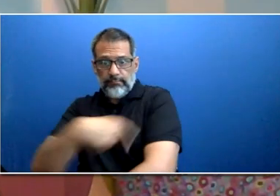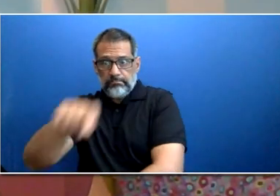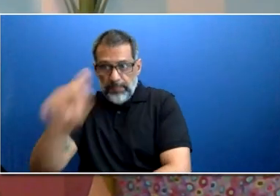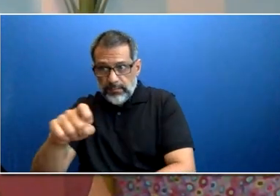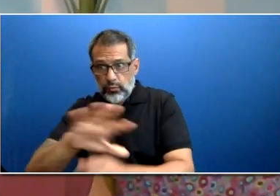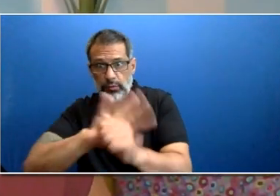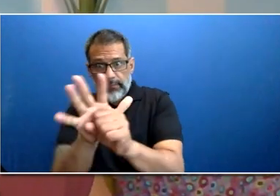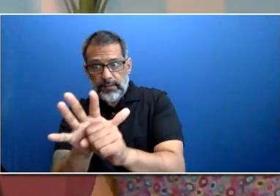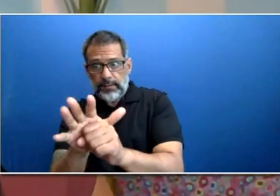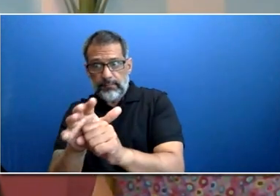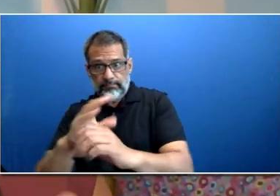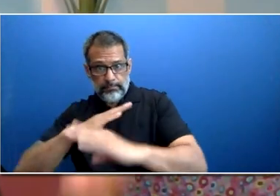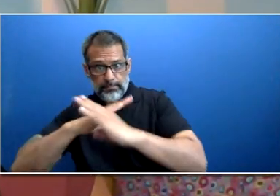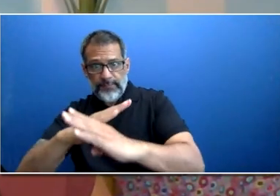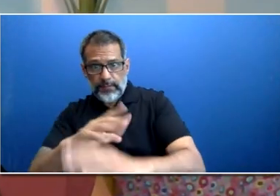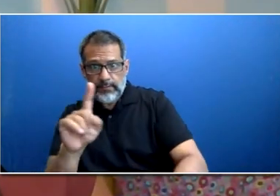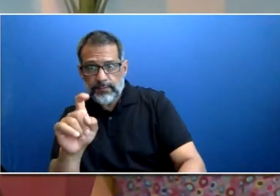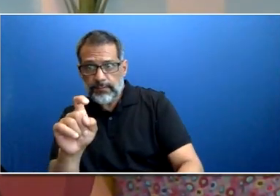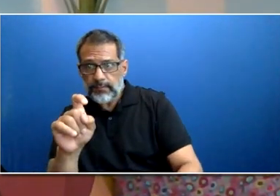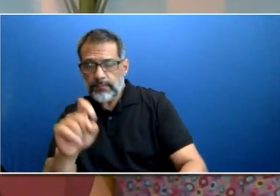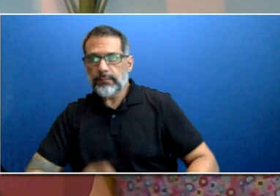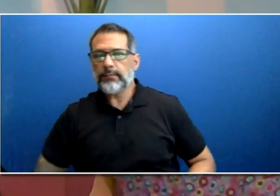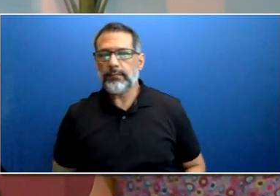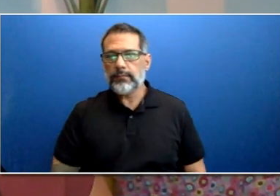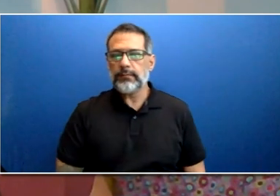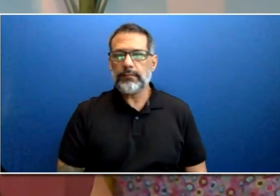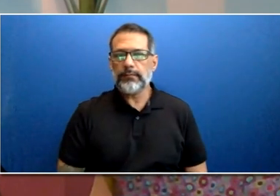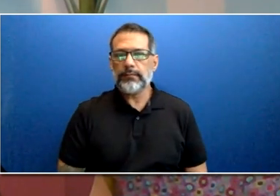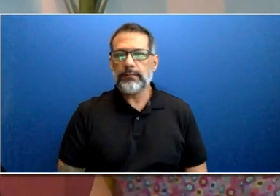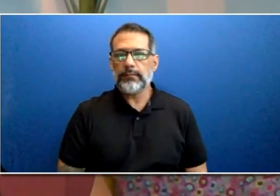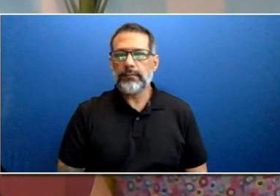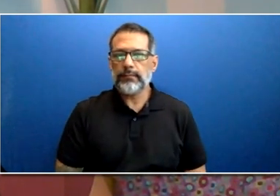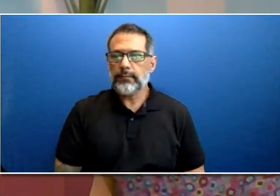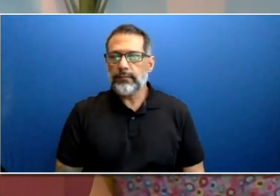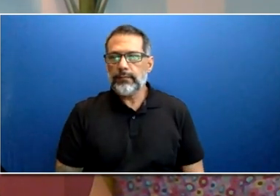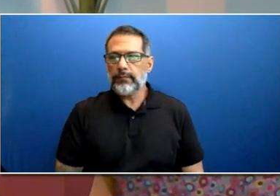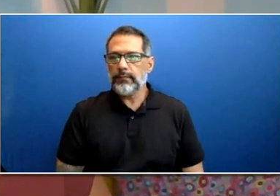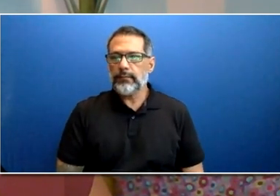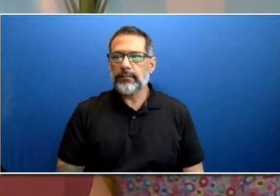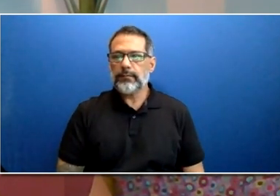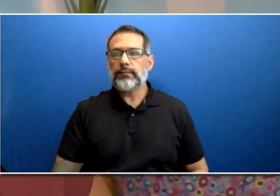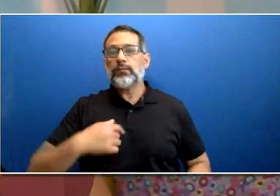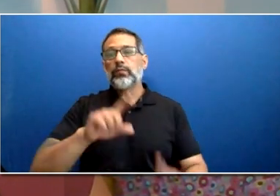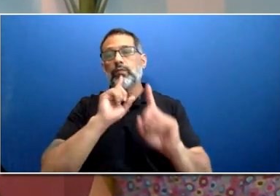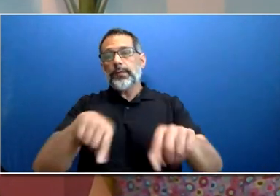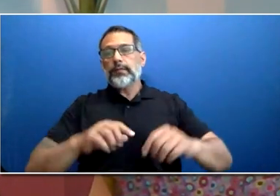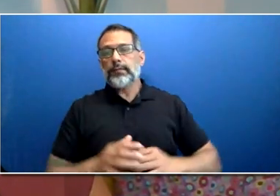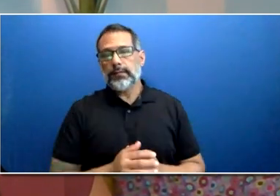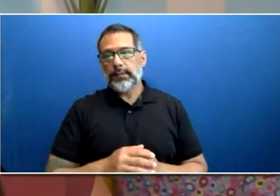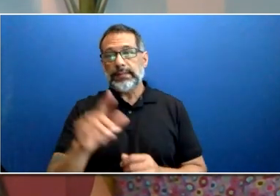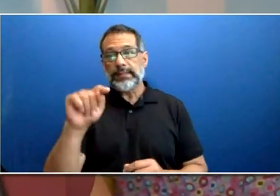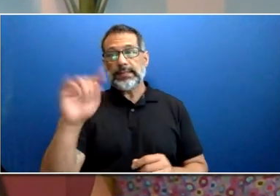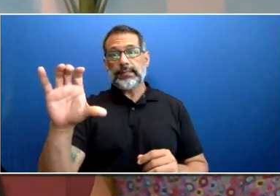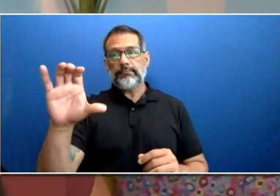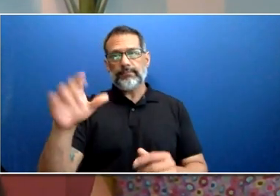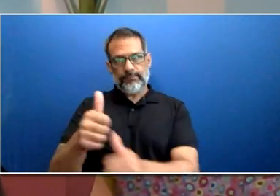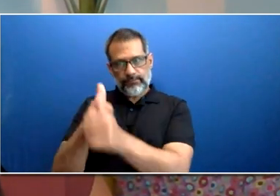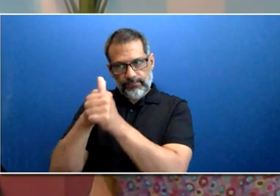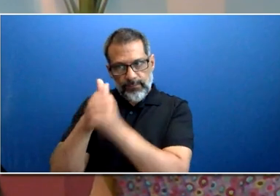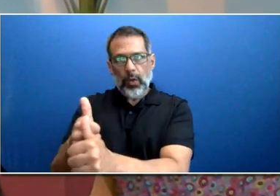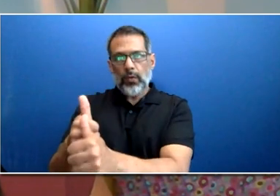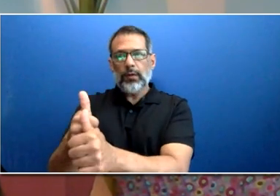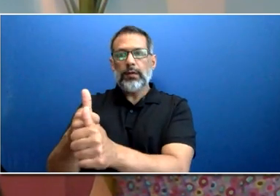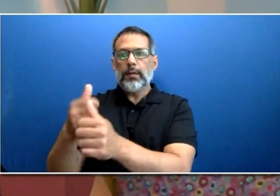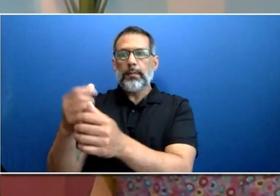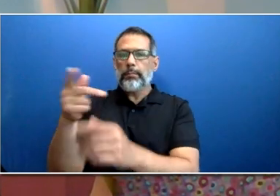Of course. The TTC has followed the guidance of Toronto Public Health throughout the pandemic and will continue